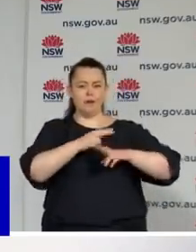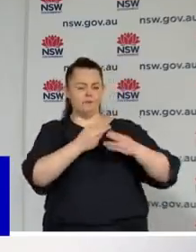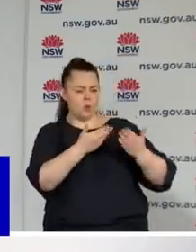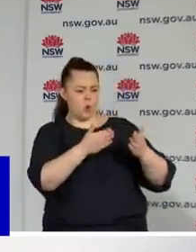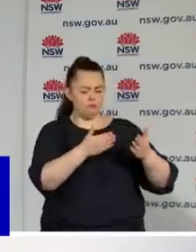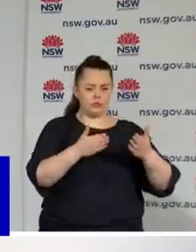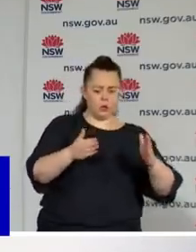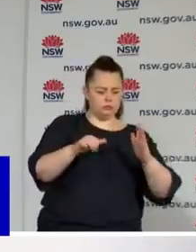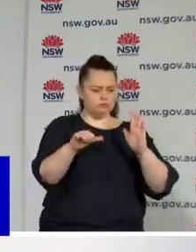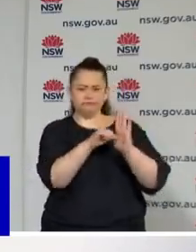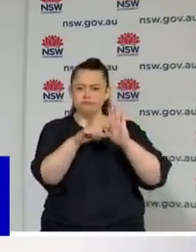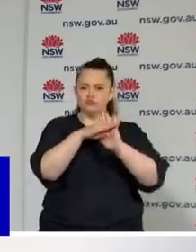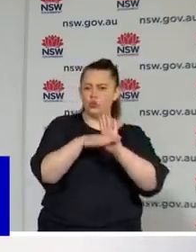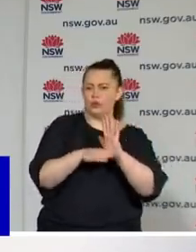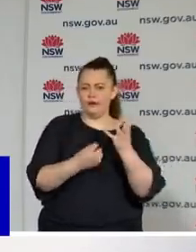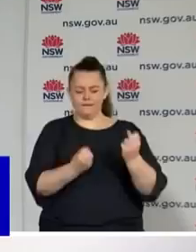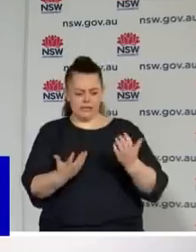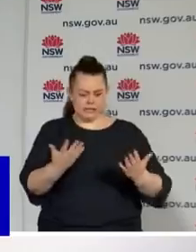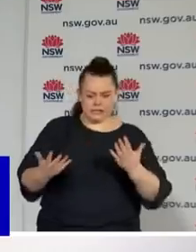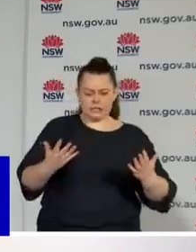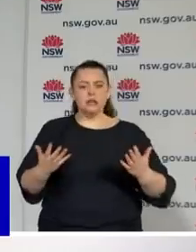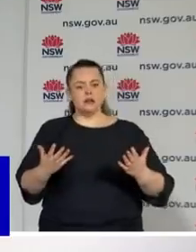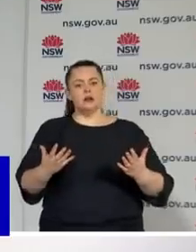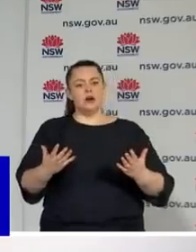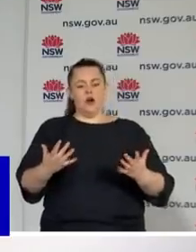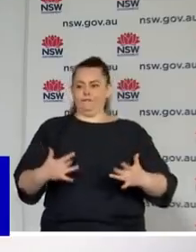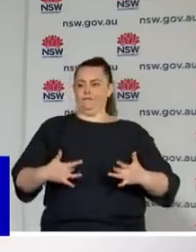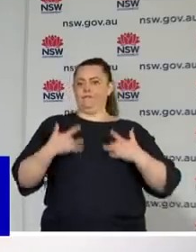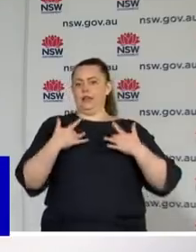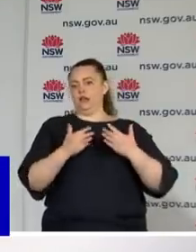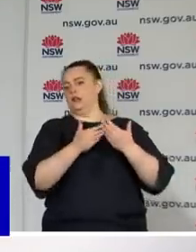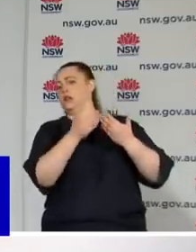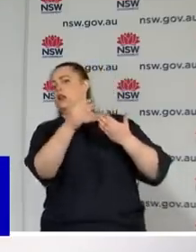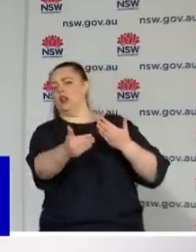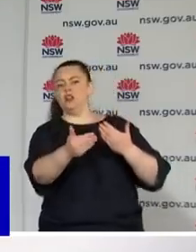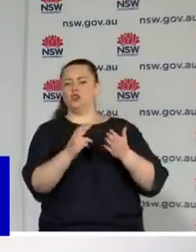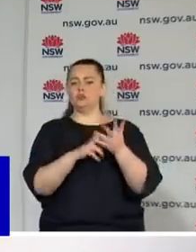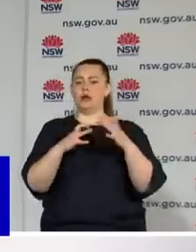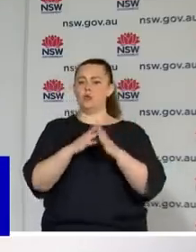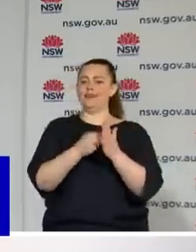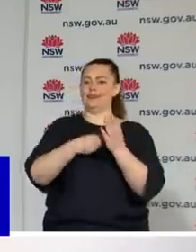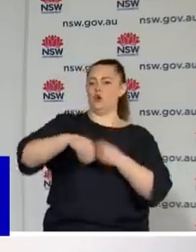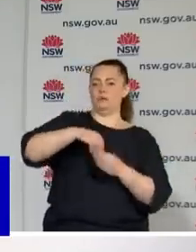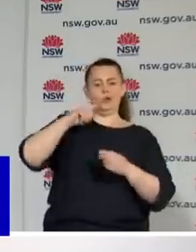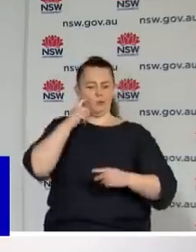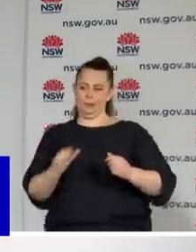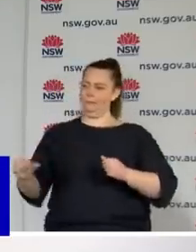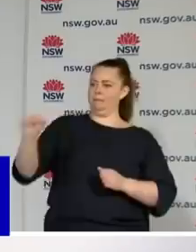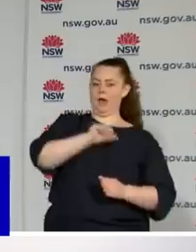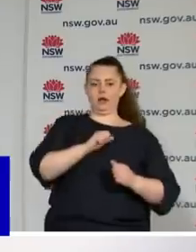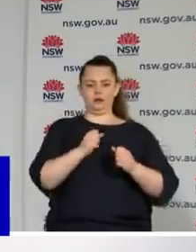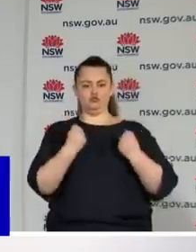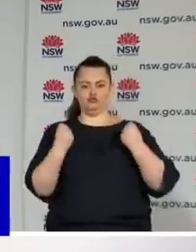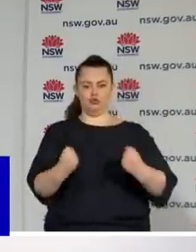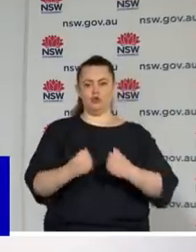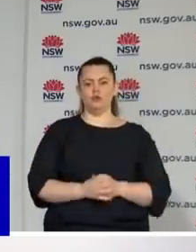confident that the New South Wales economy will bounce back. We've provided now, through the course of today's announcement, during this Delta